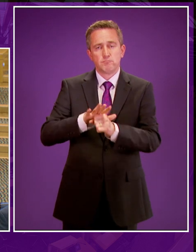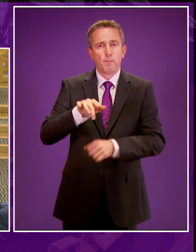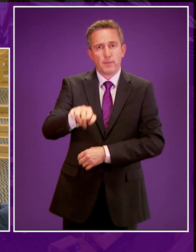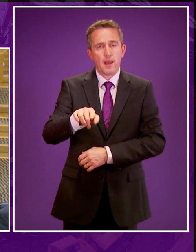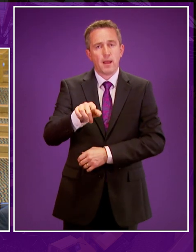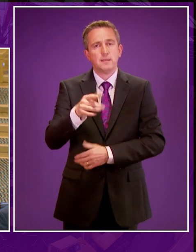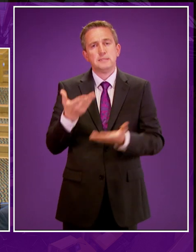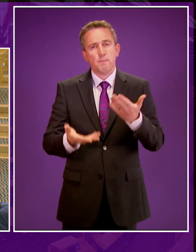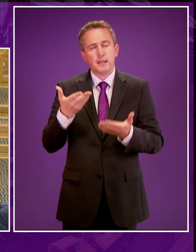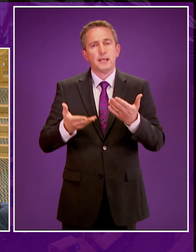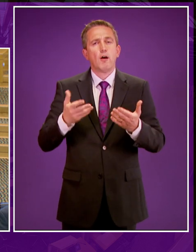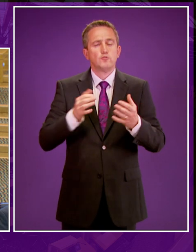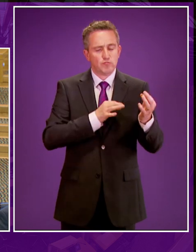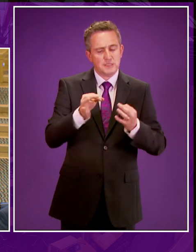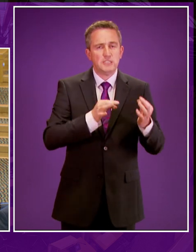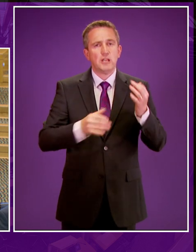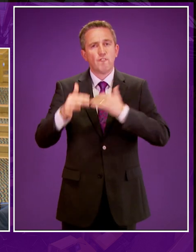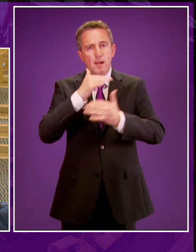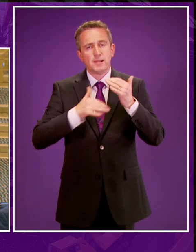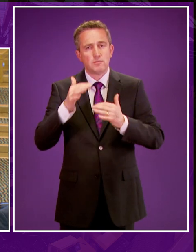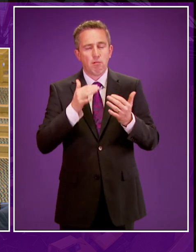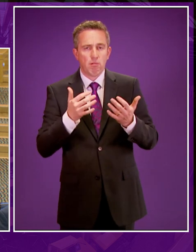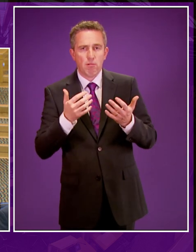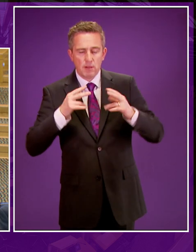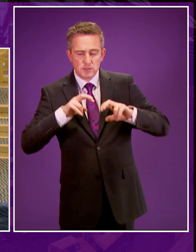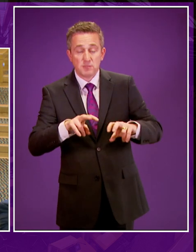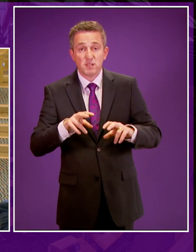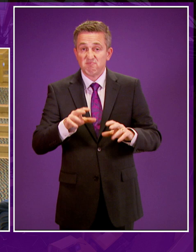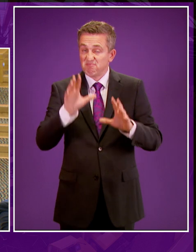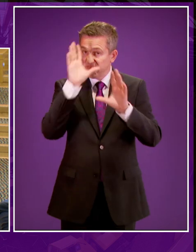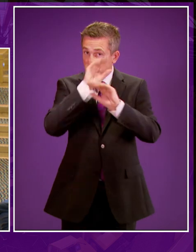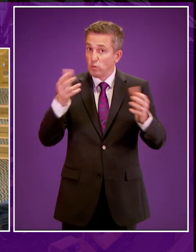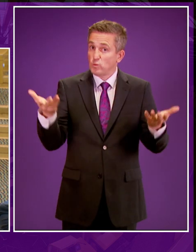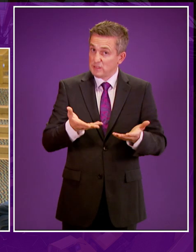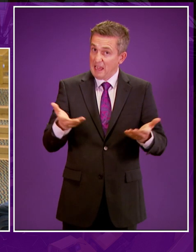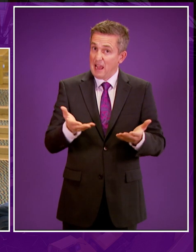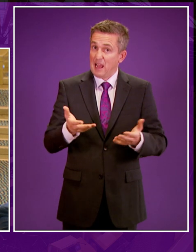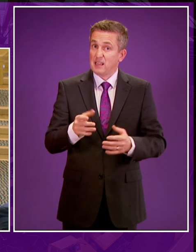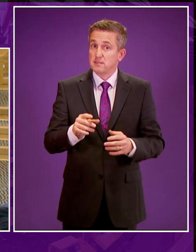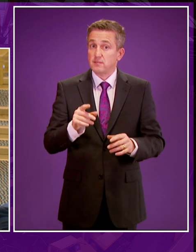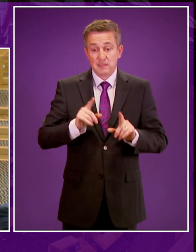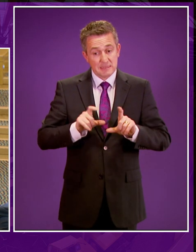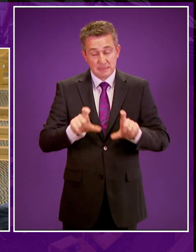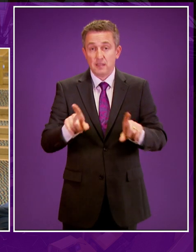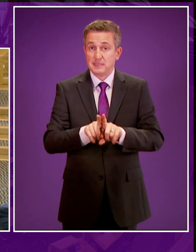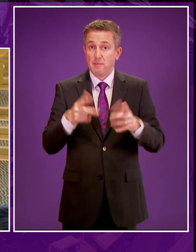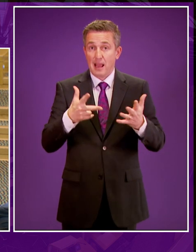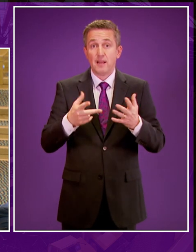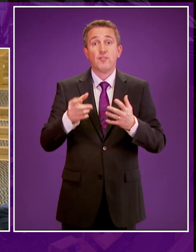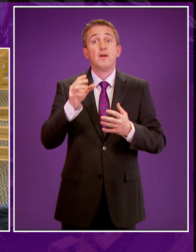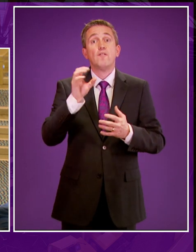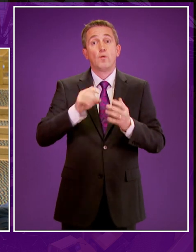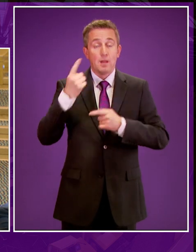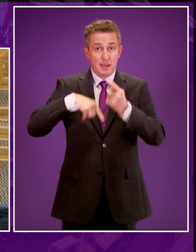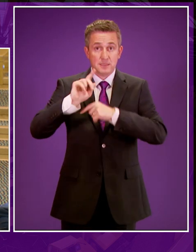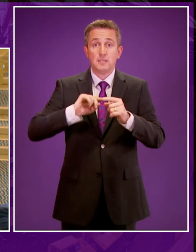the required strategic environmental assessment. Today, I reaffirm that position and honouring the commitment I made on the 8th of November last year, I give Parliament an